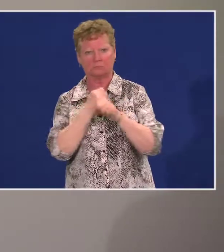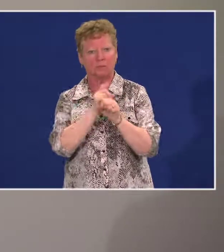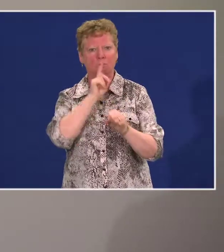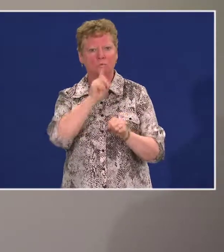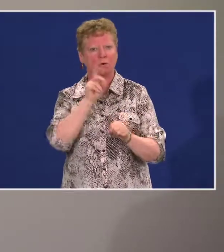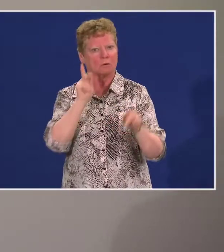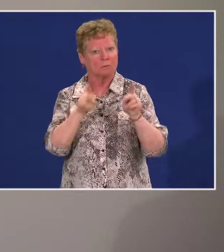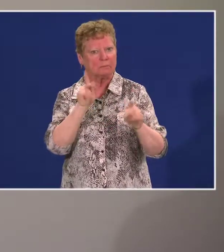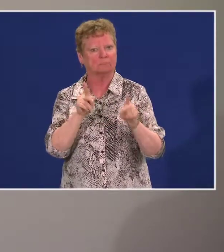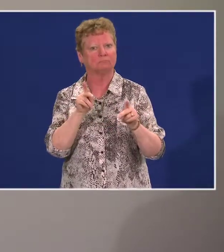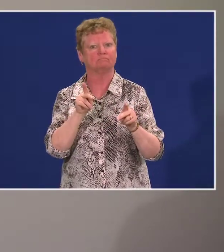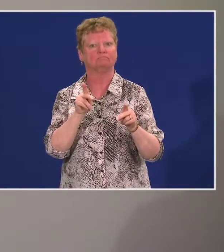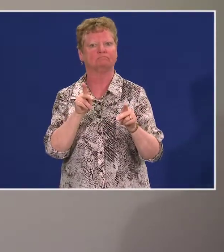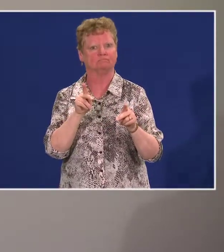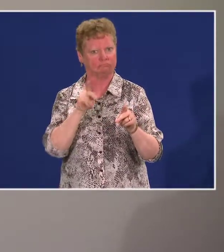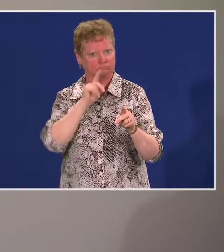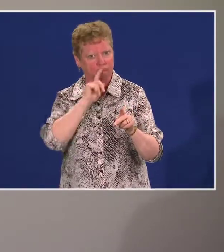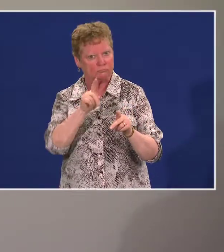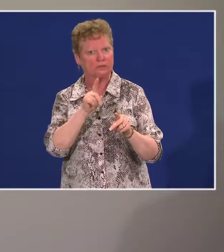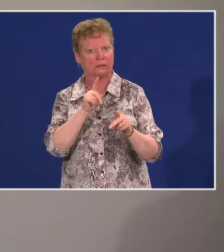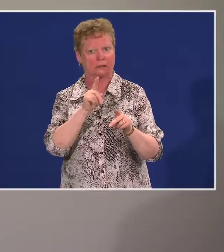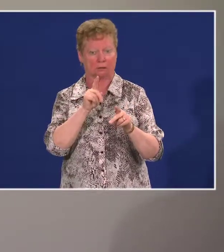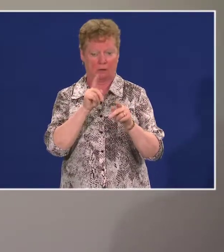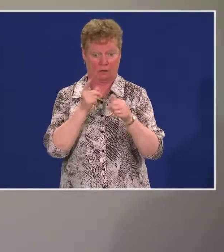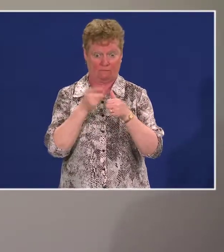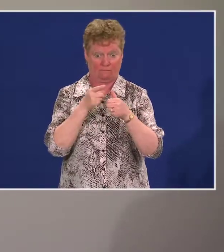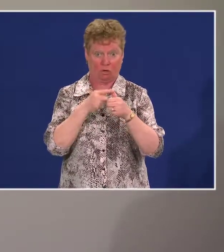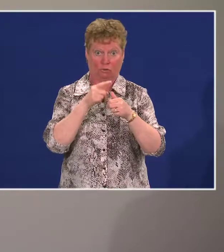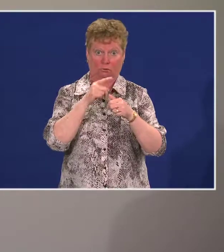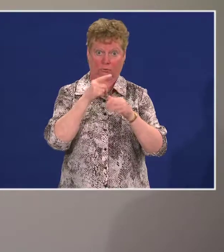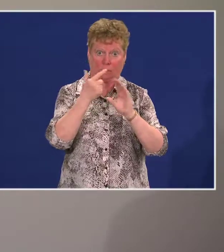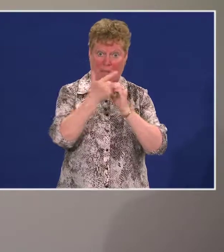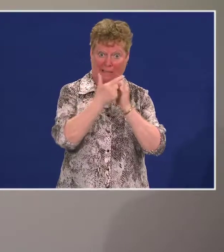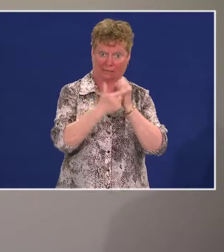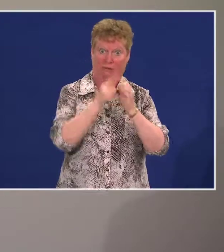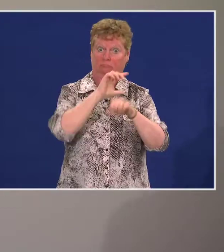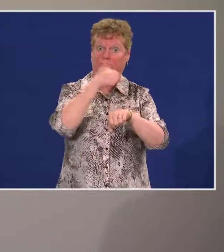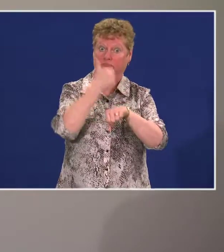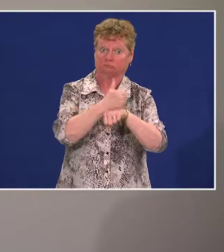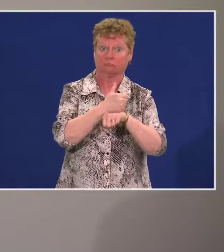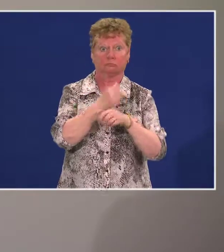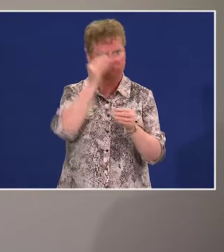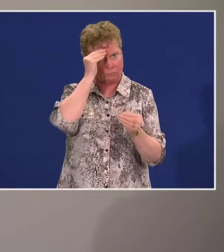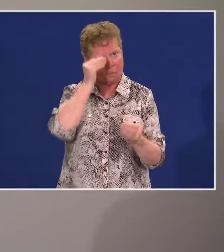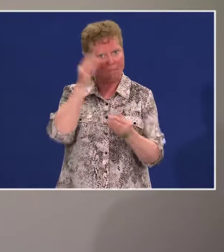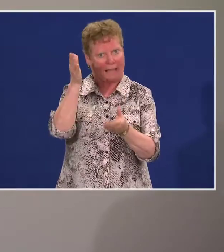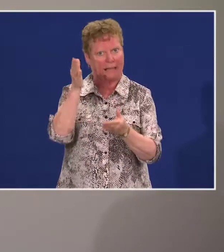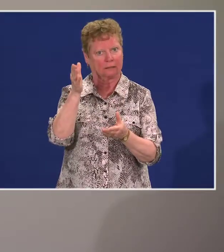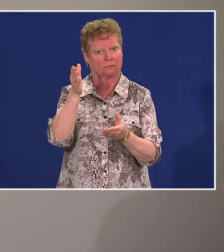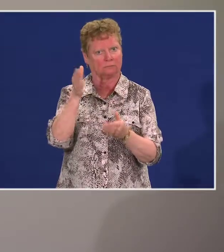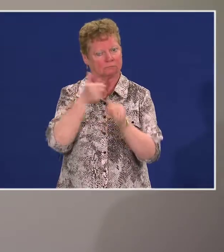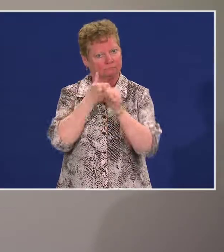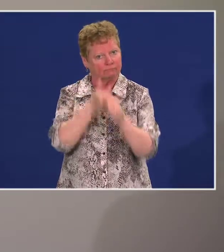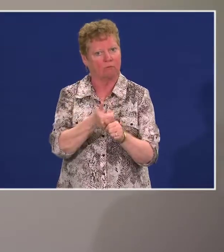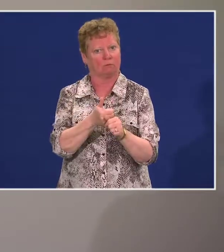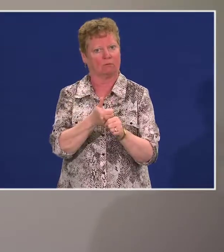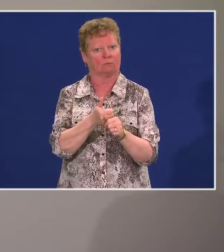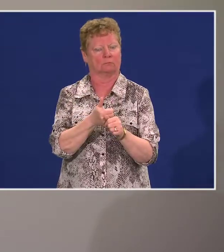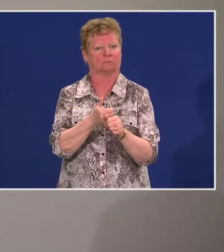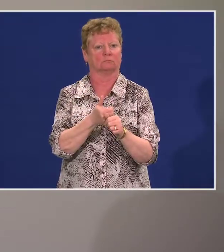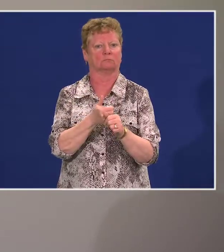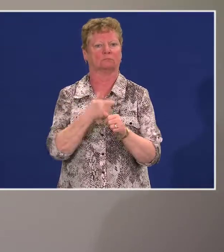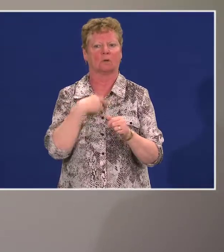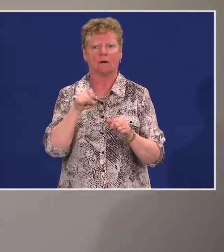implementing the legislation or are obeying to the legislation. And we have to